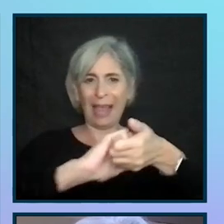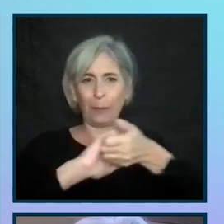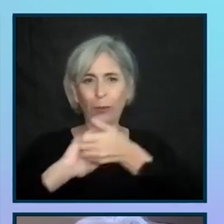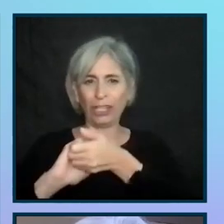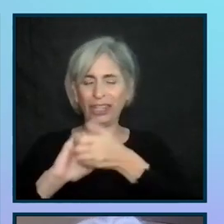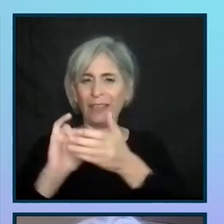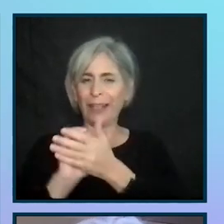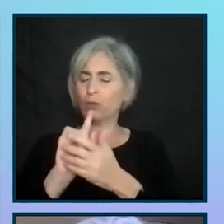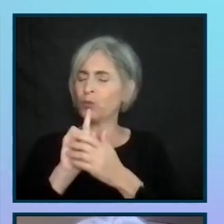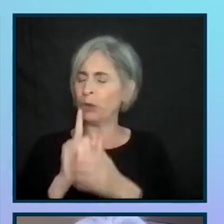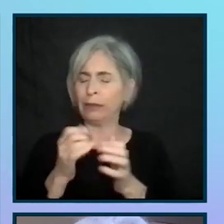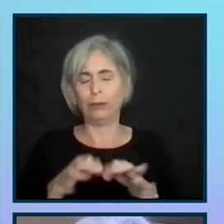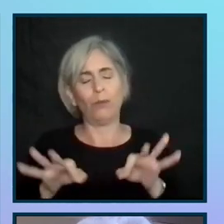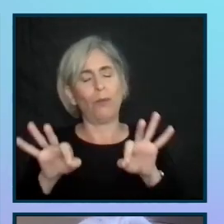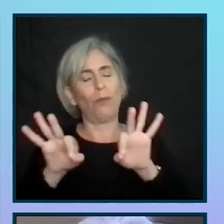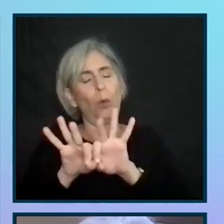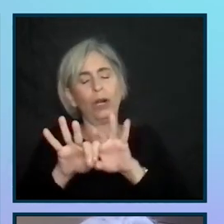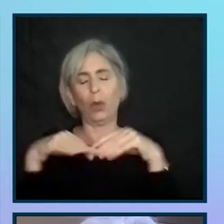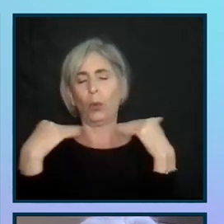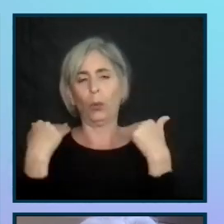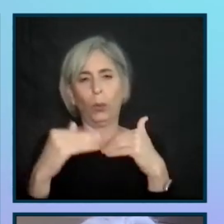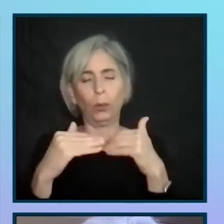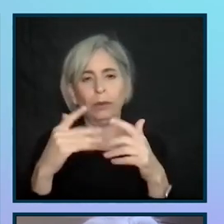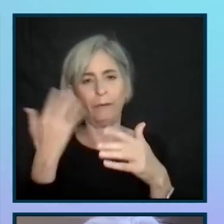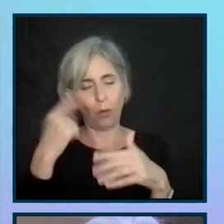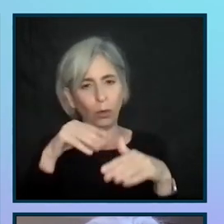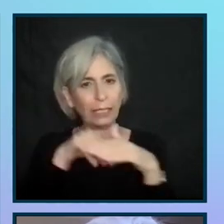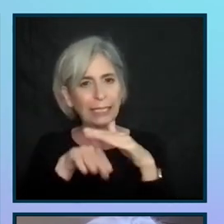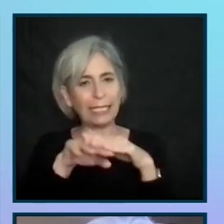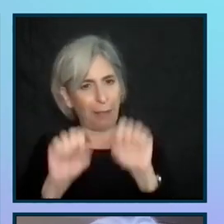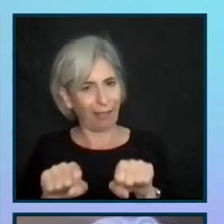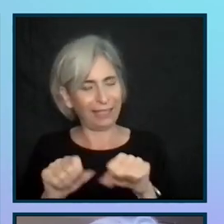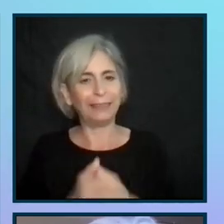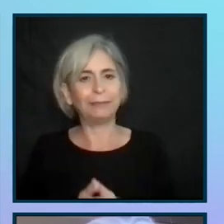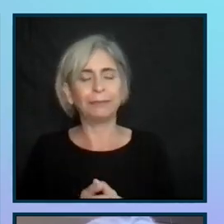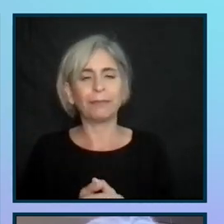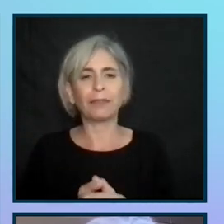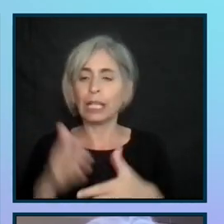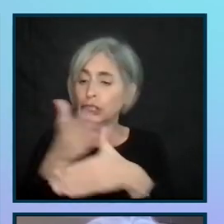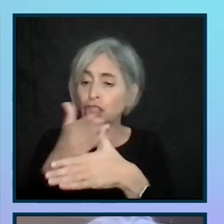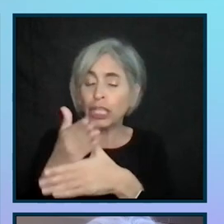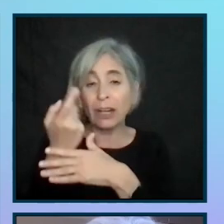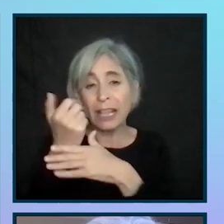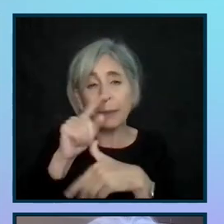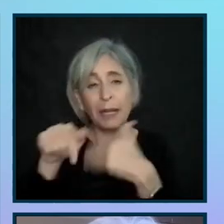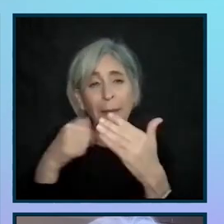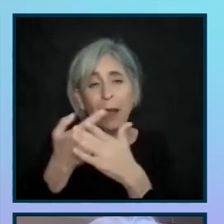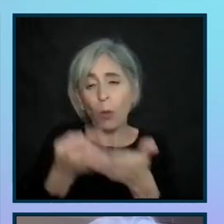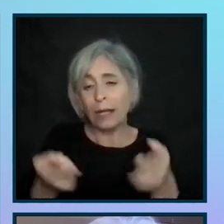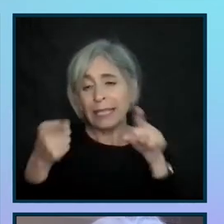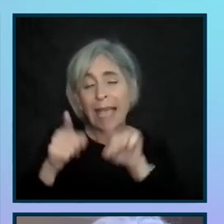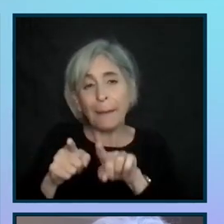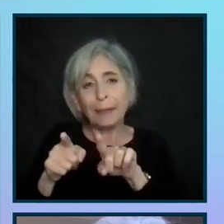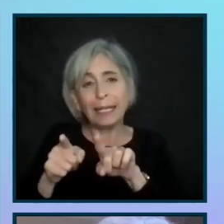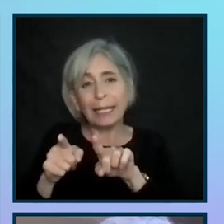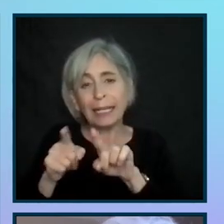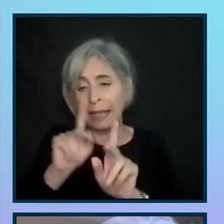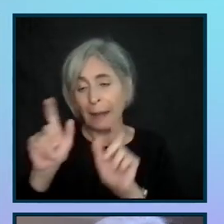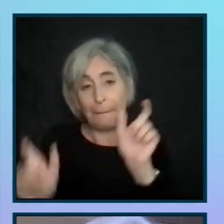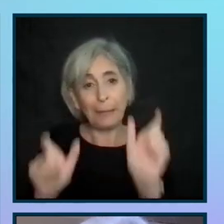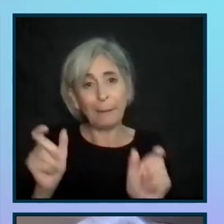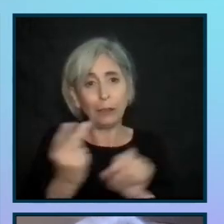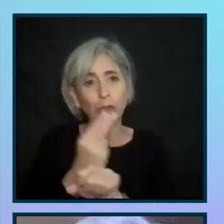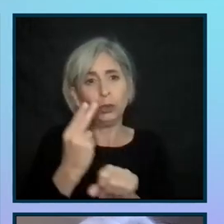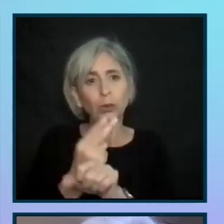is so key, is so key to accessibility. But let's share a little bit about what's happening of people using